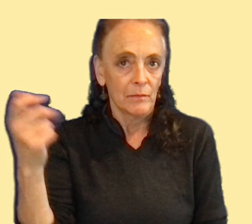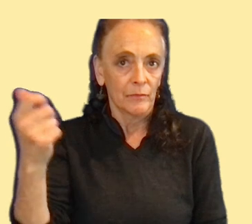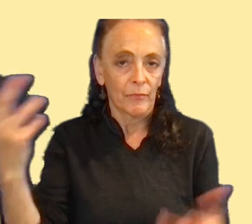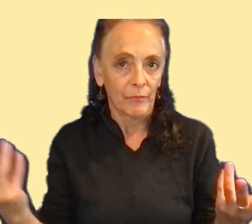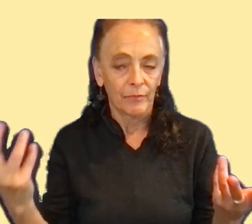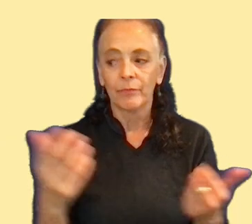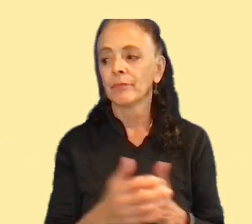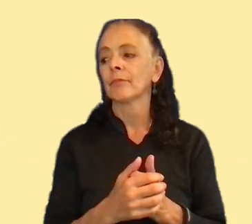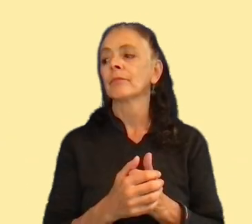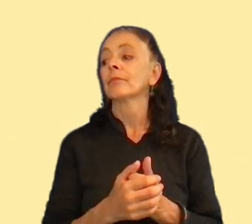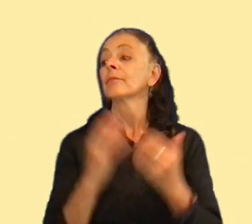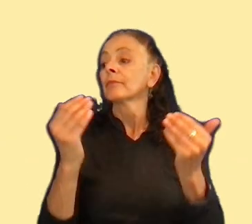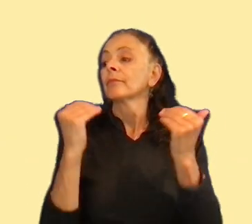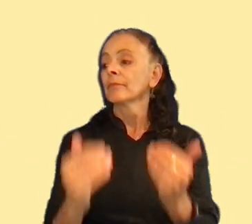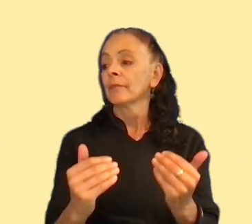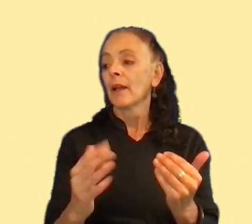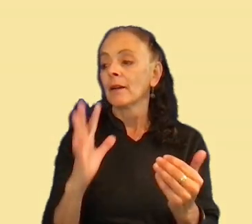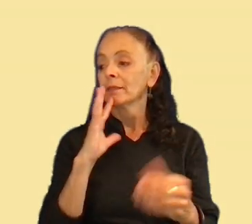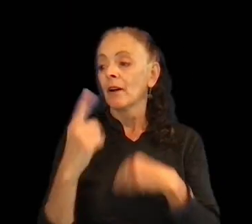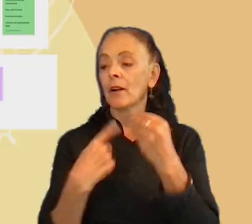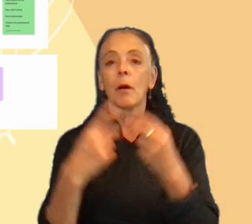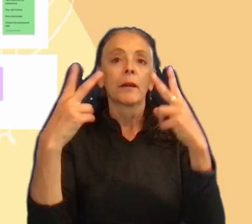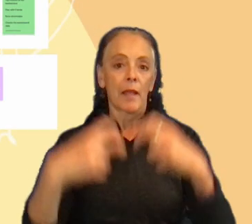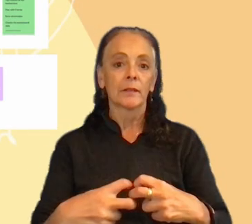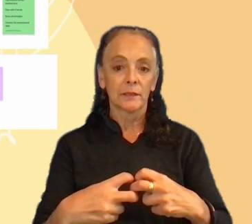Now, I'm going to talk a little about analysis.